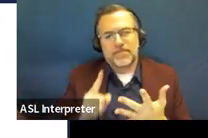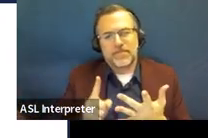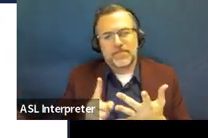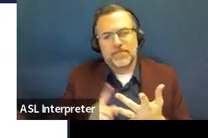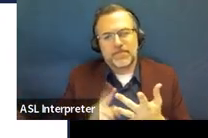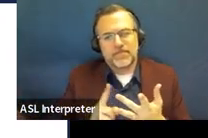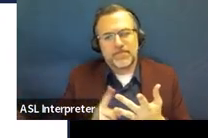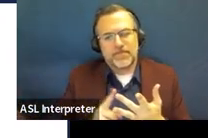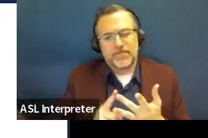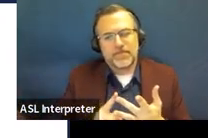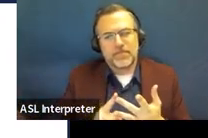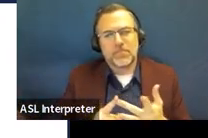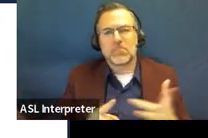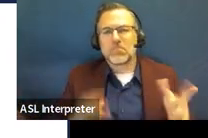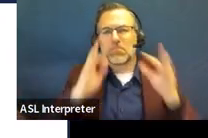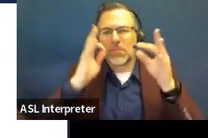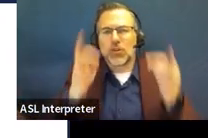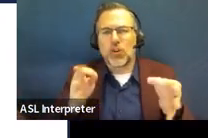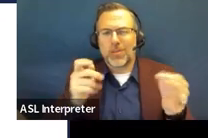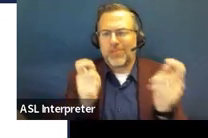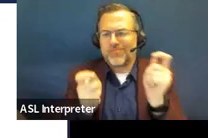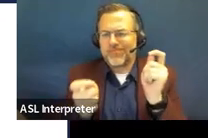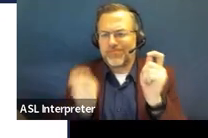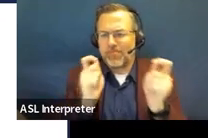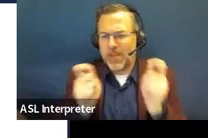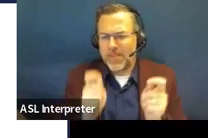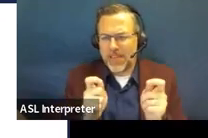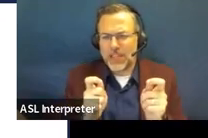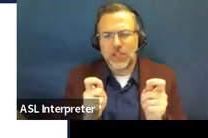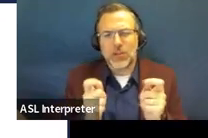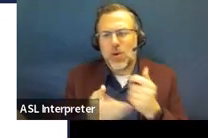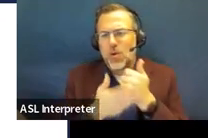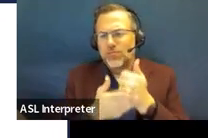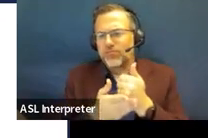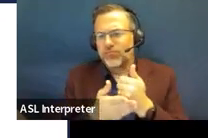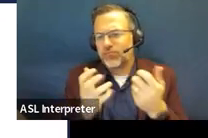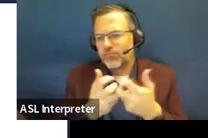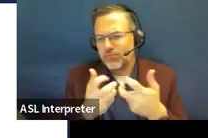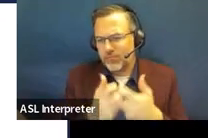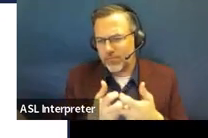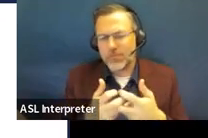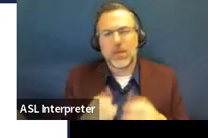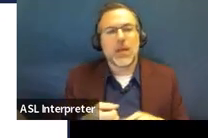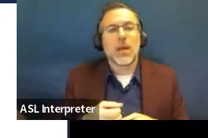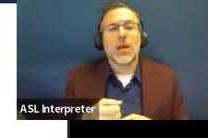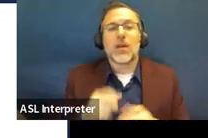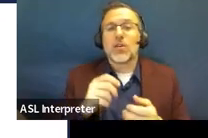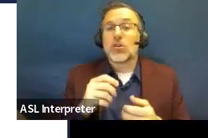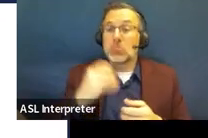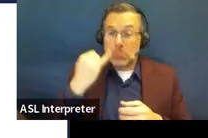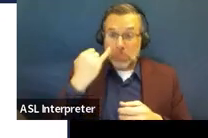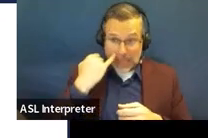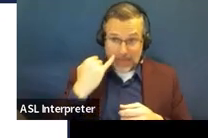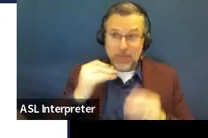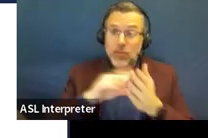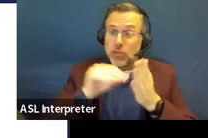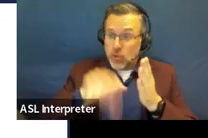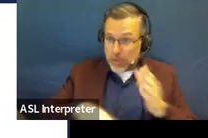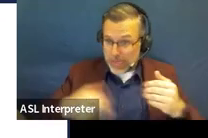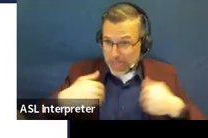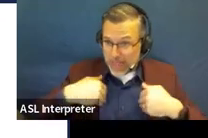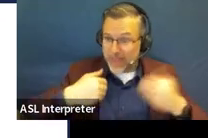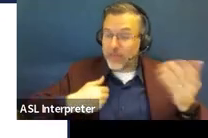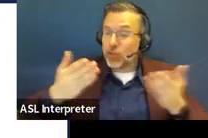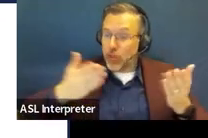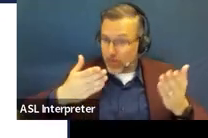Number three, determining modifications and or accommodations. So this is for students who do receive services, what modifications